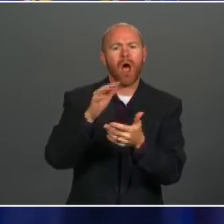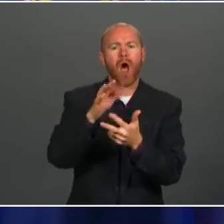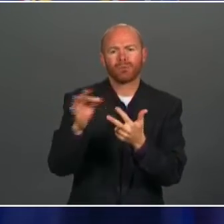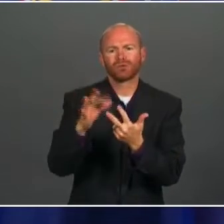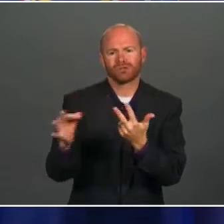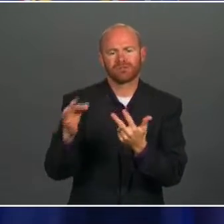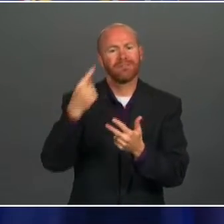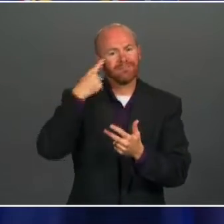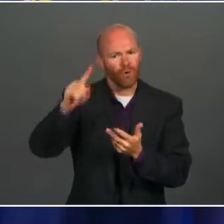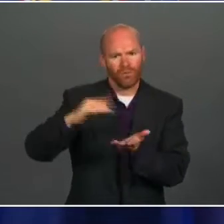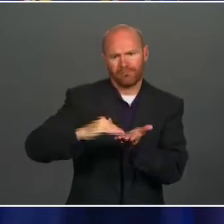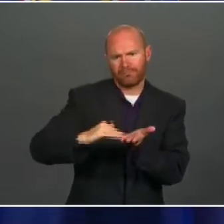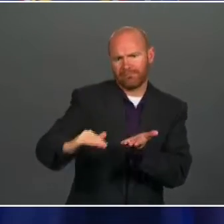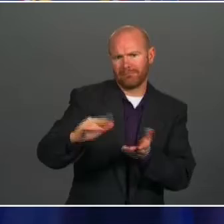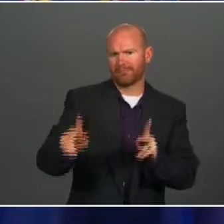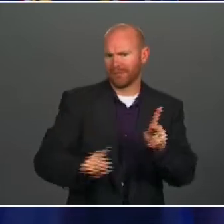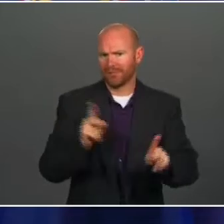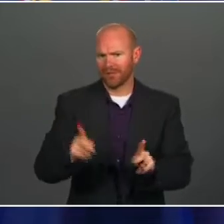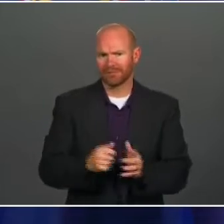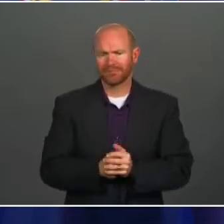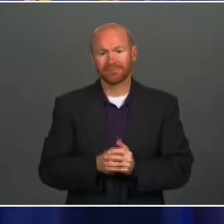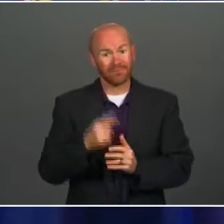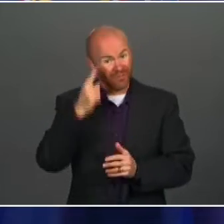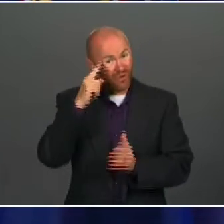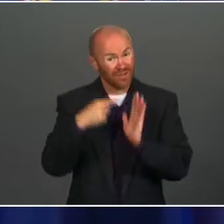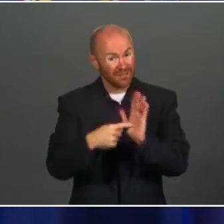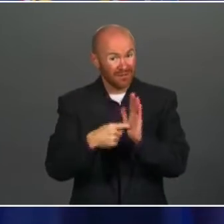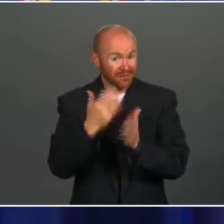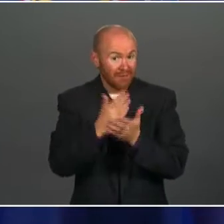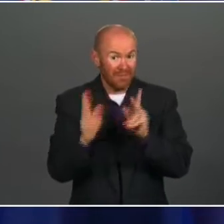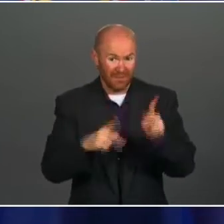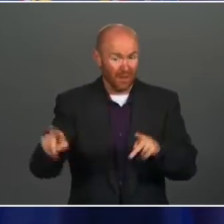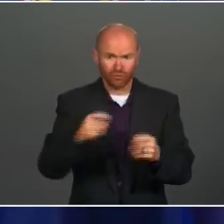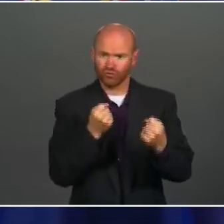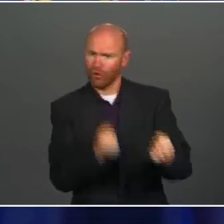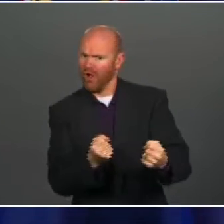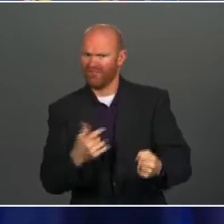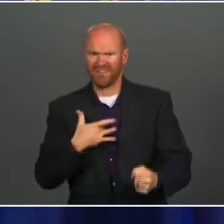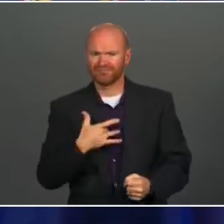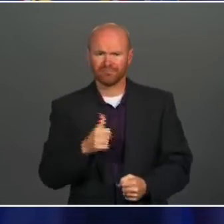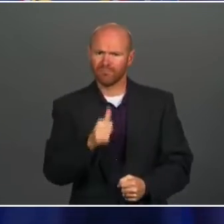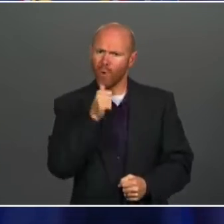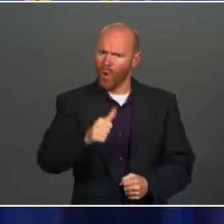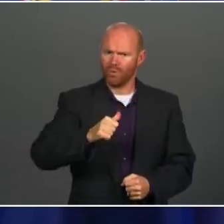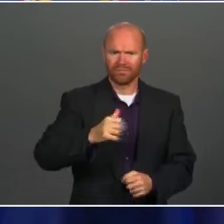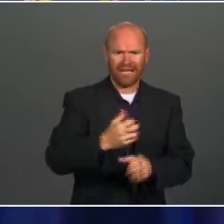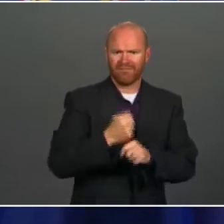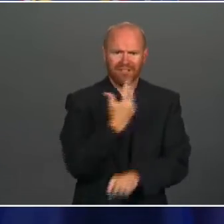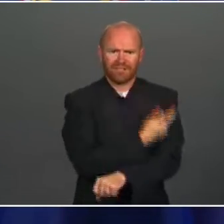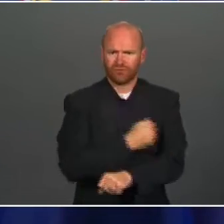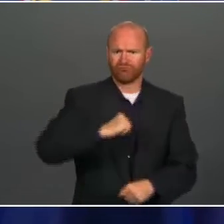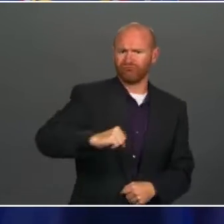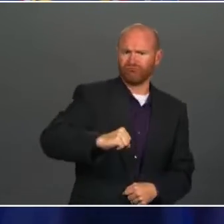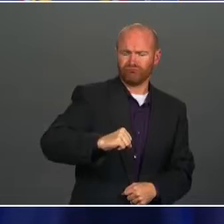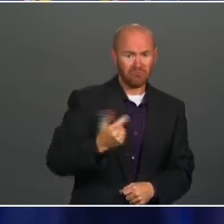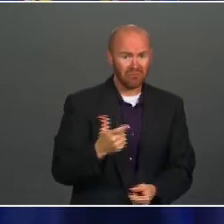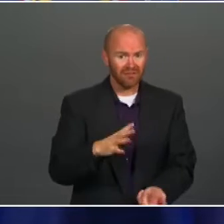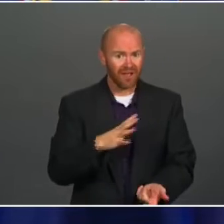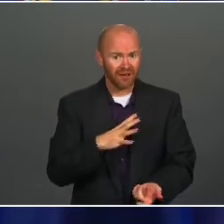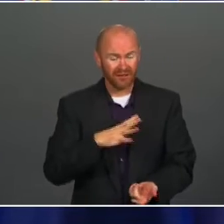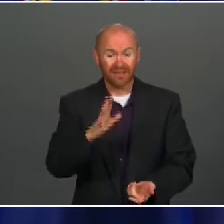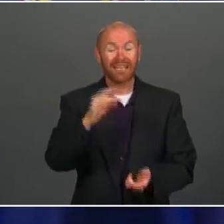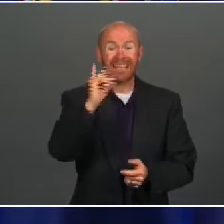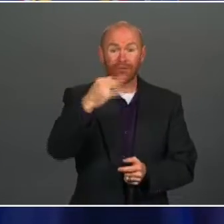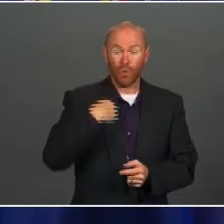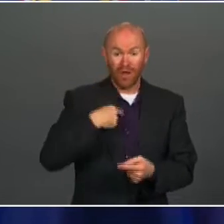some exemptions for strongly held views. And we're not accomplishing anything with the fighting that's